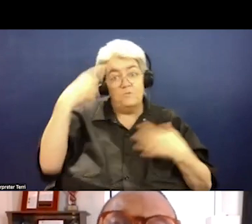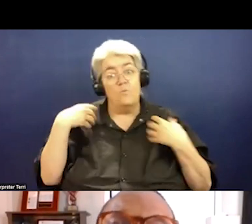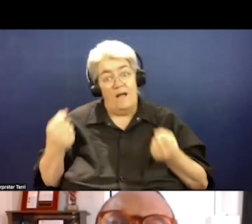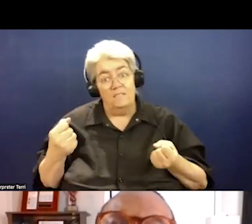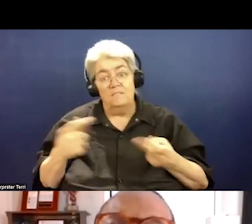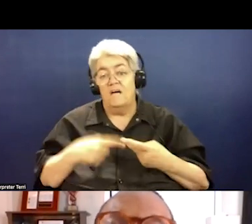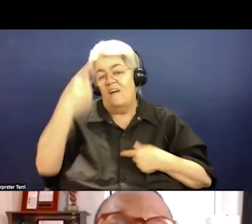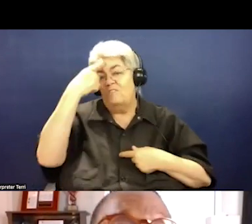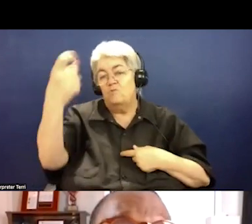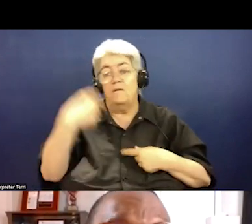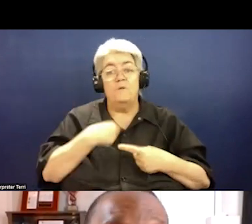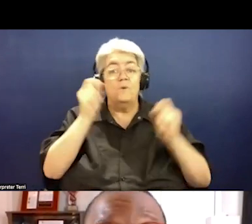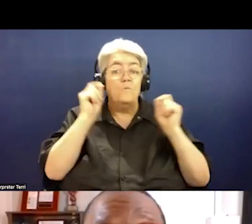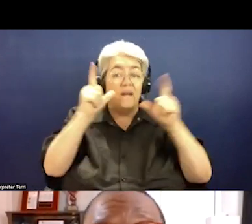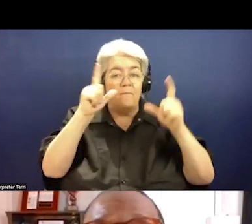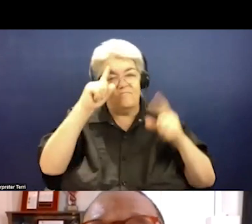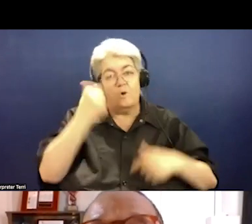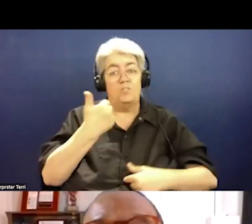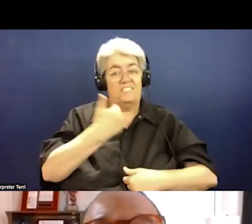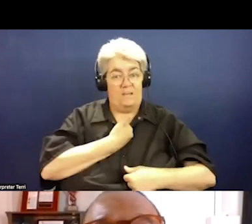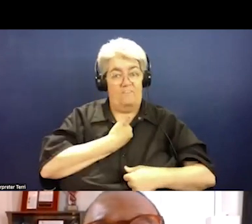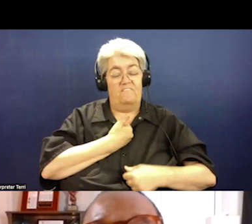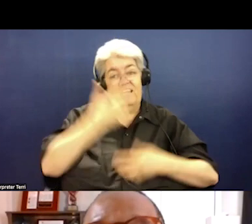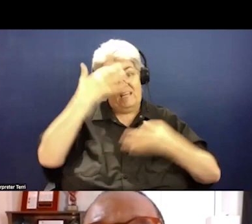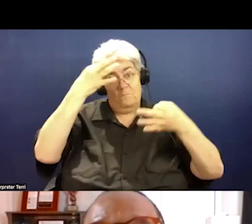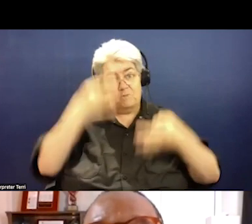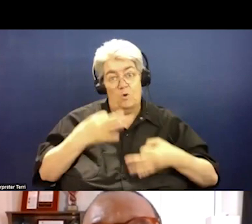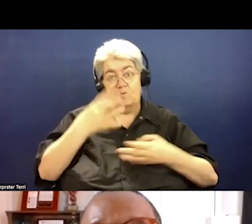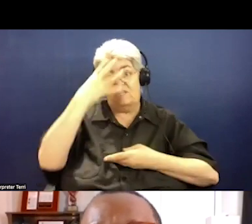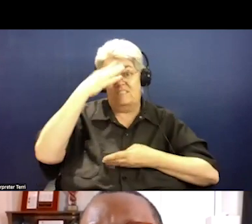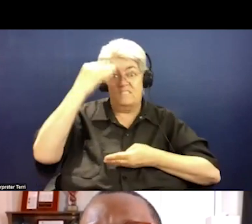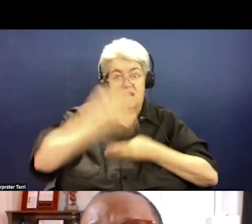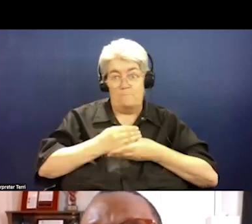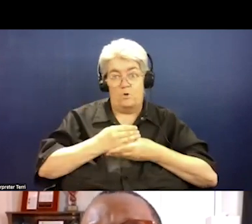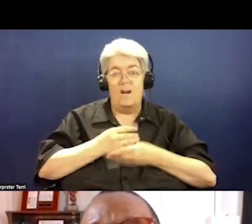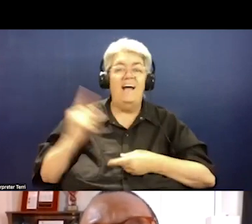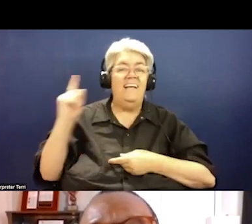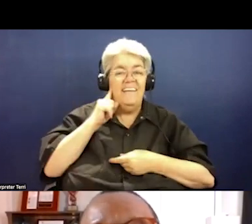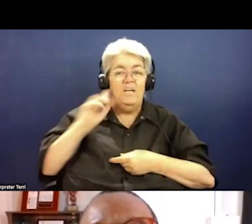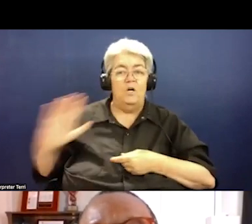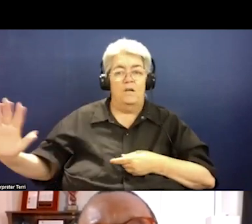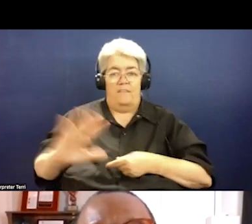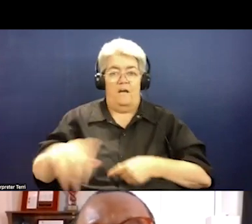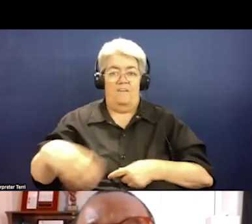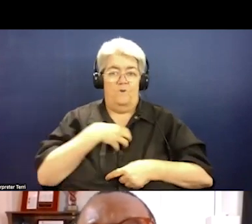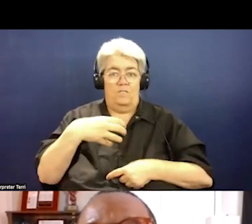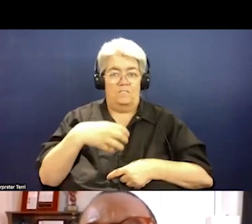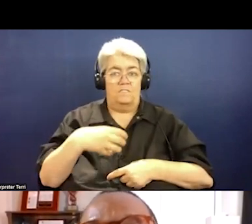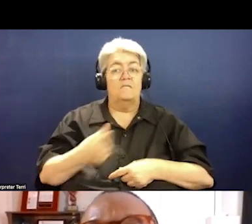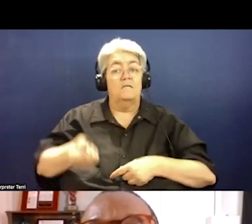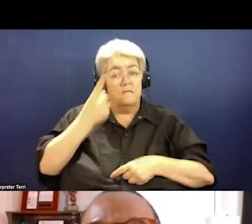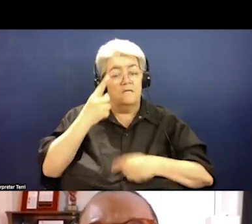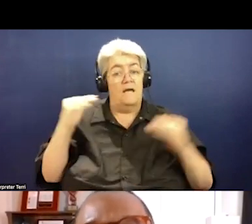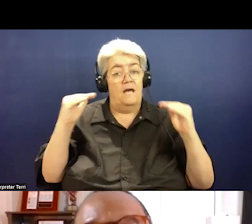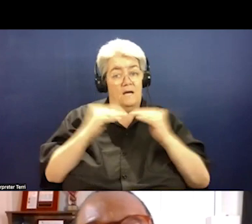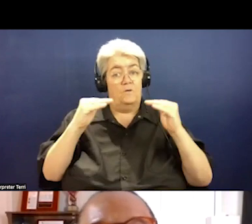a dream that we wake from our self-imposed slumber and hear the voice of the marginalized recognizing that the lens of equity is about